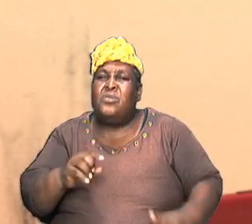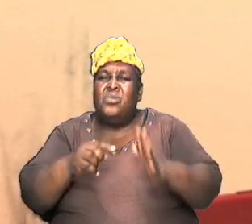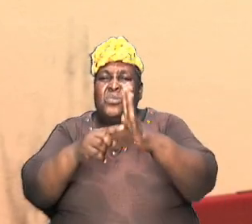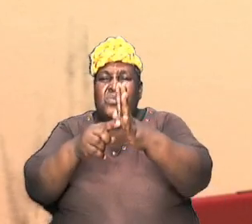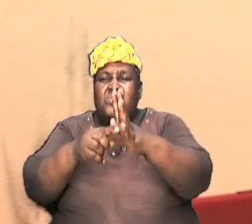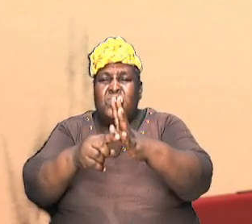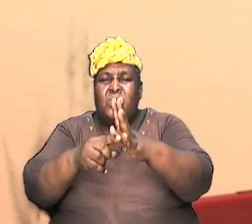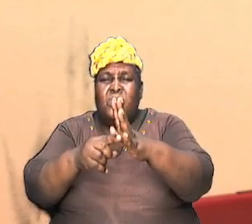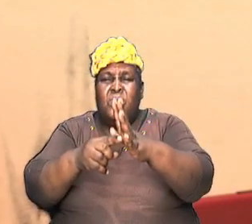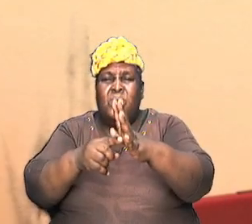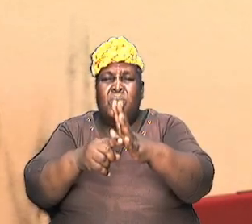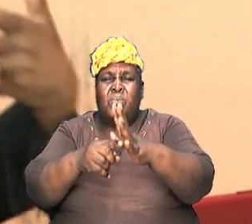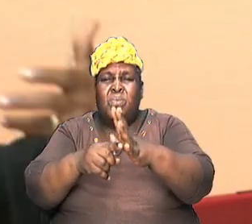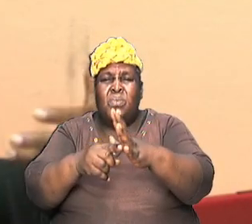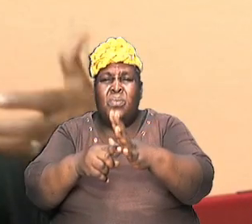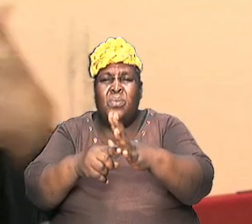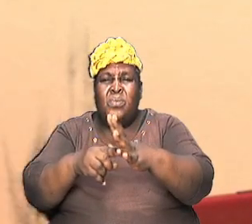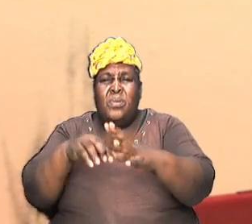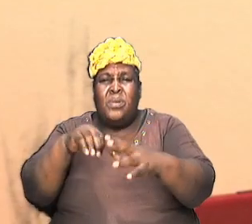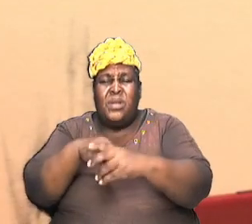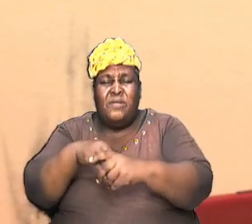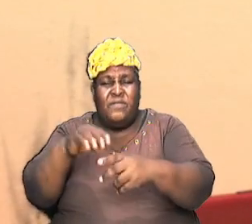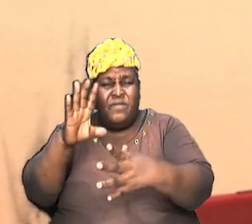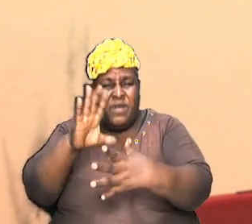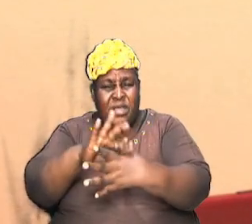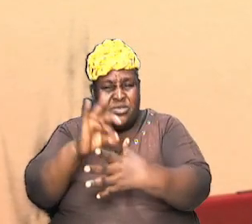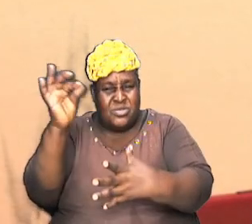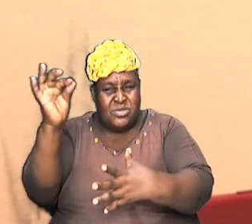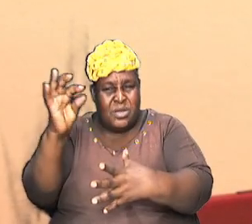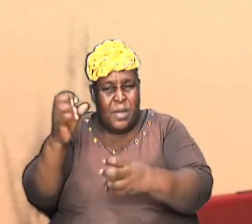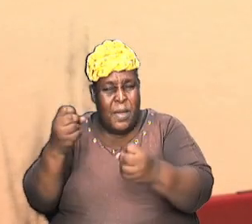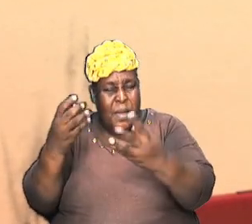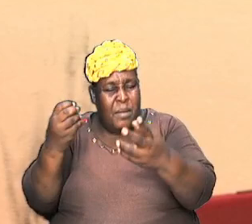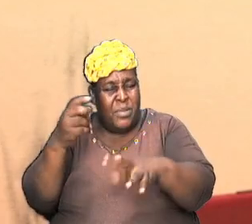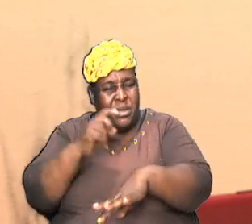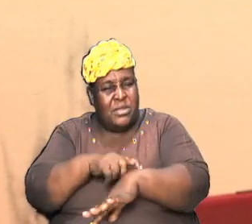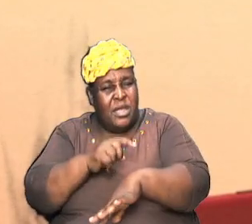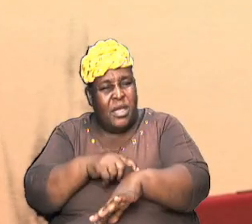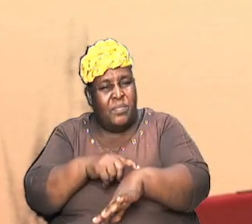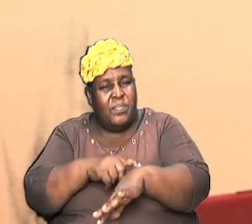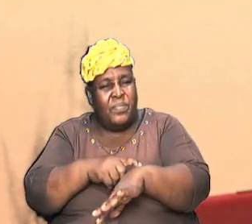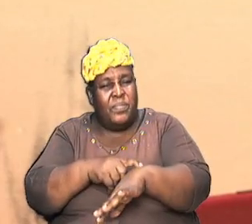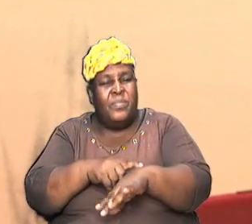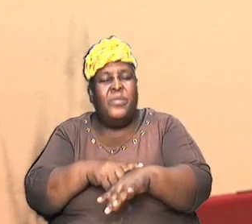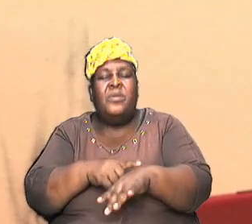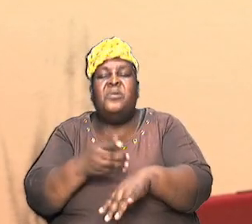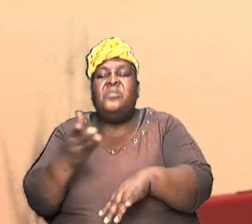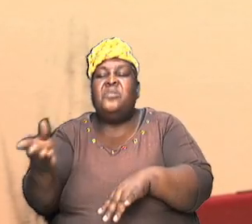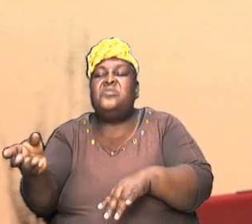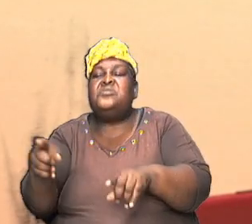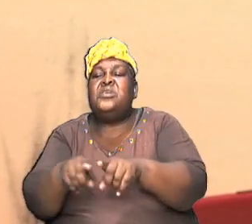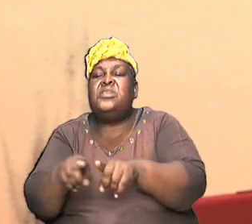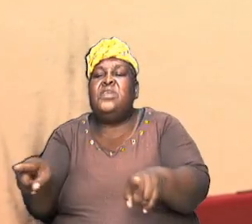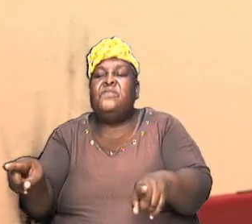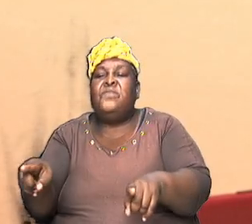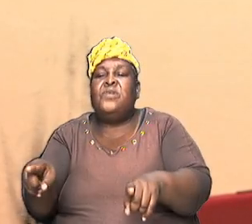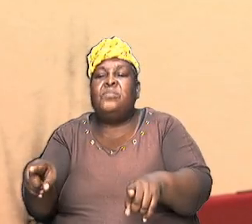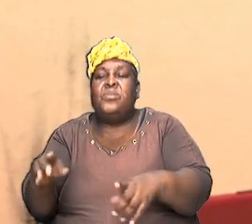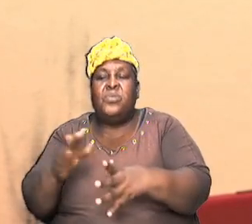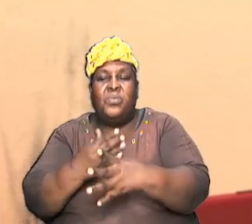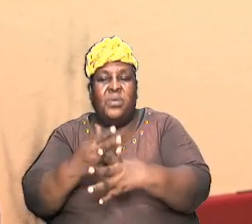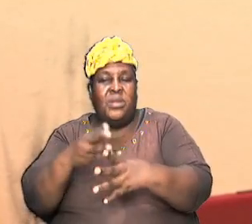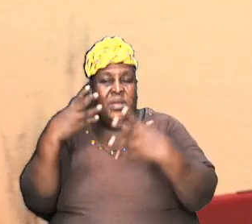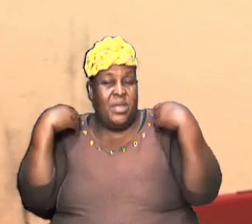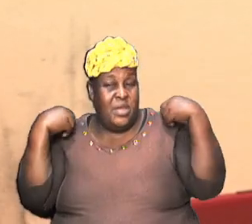of course it could have also been an angel that he sent but many times there is a difference between the angel and the theophany because